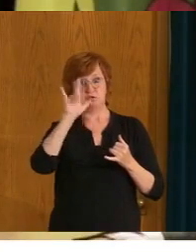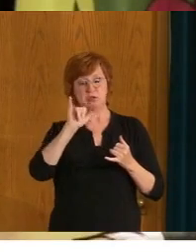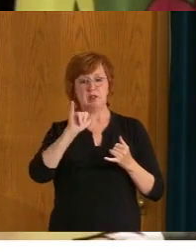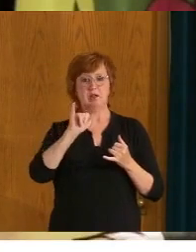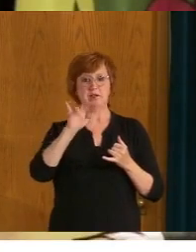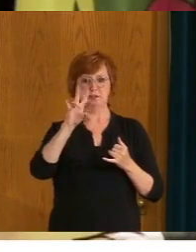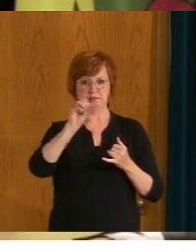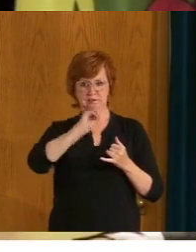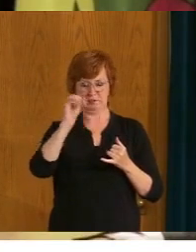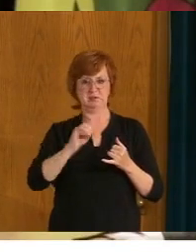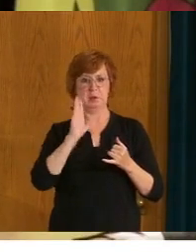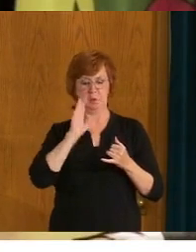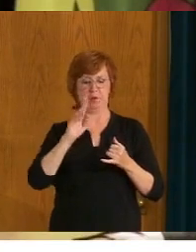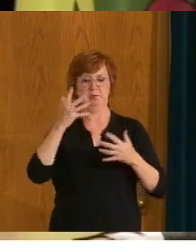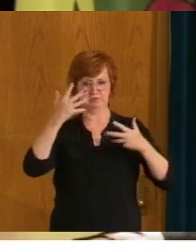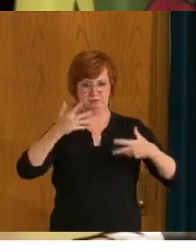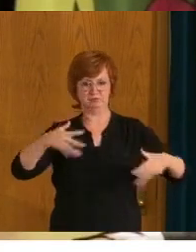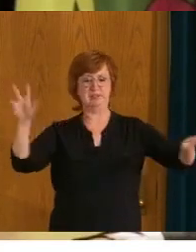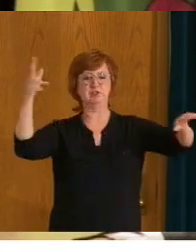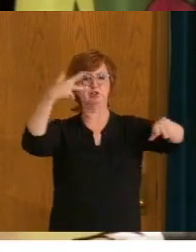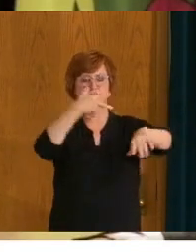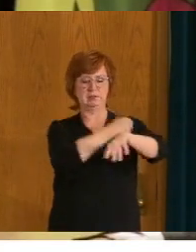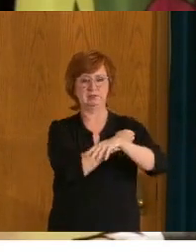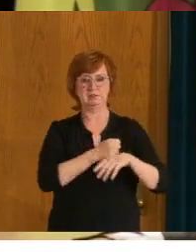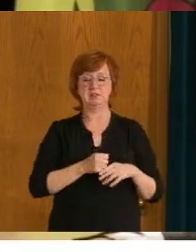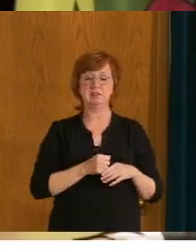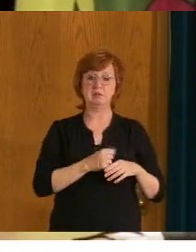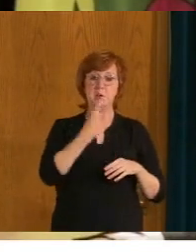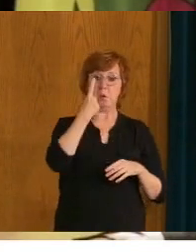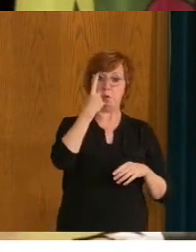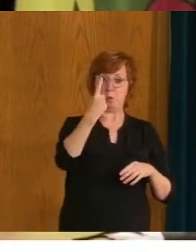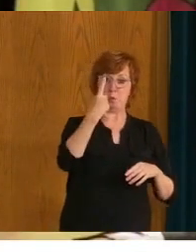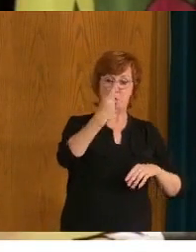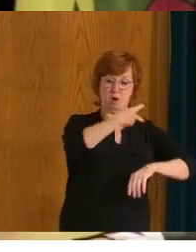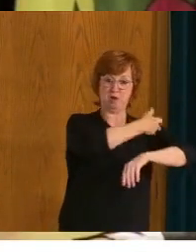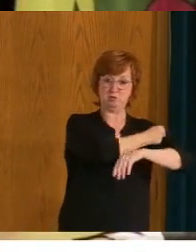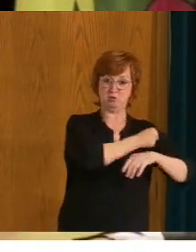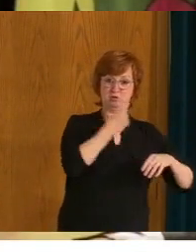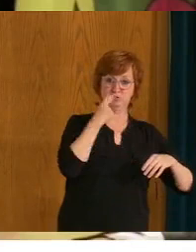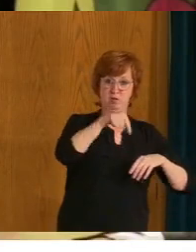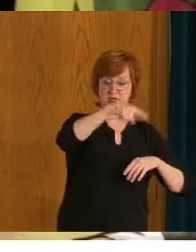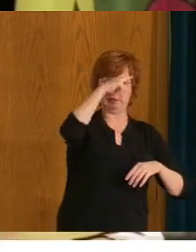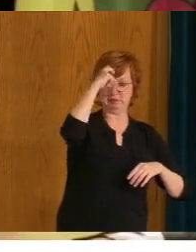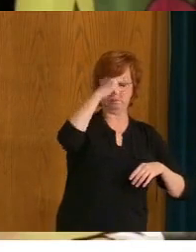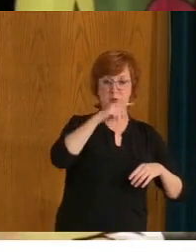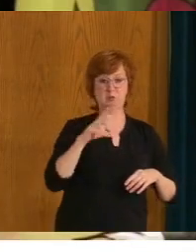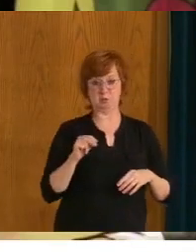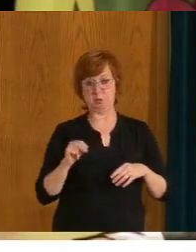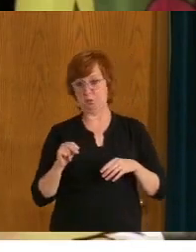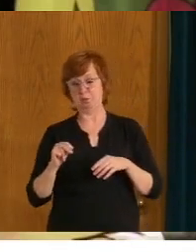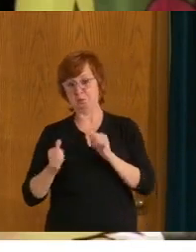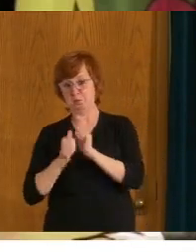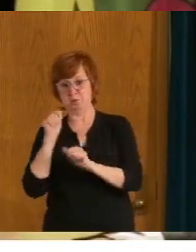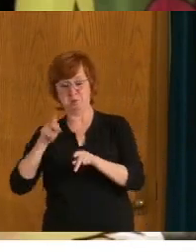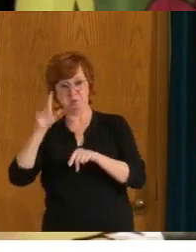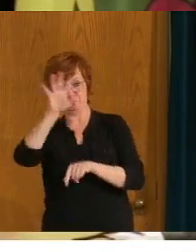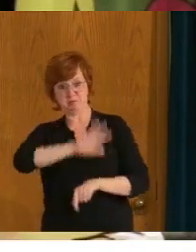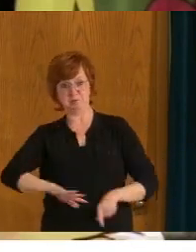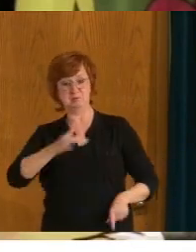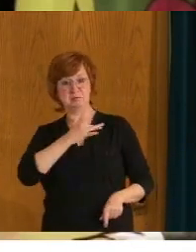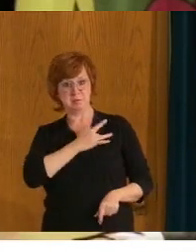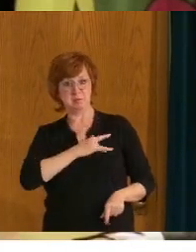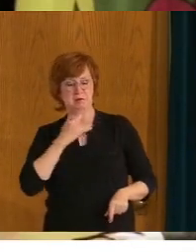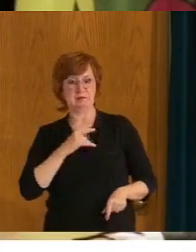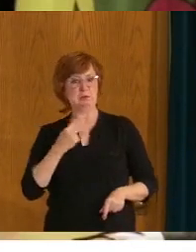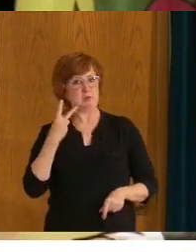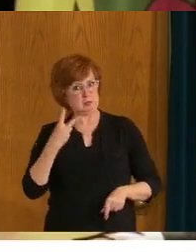any way. It is a two-dose summer. It is a great summer for the vast majority of Saskatchewan residents. The vaccines